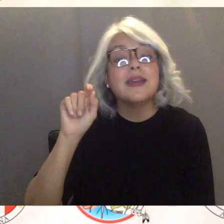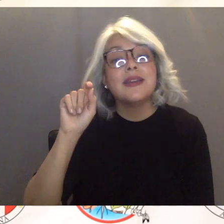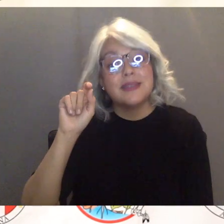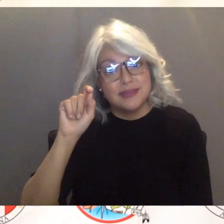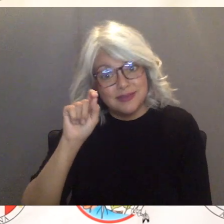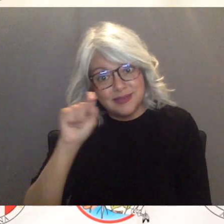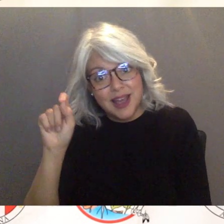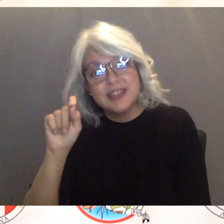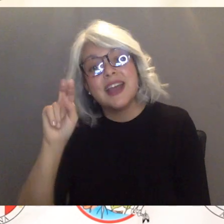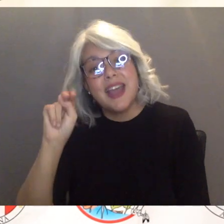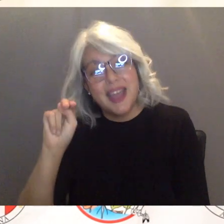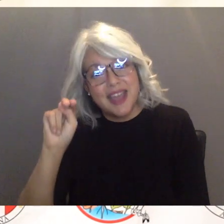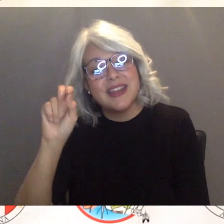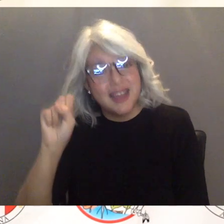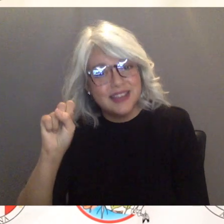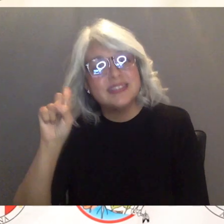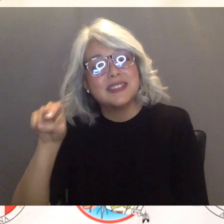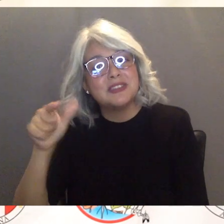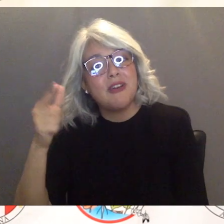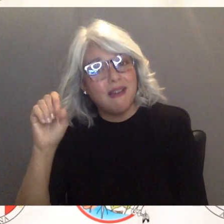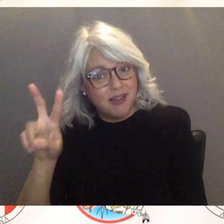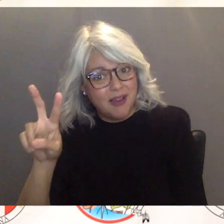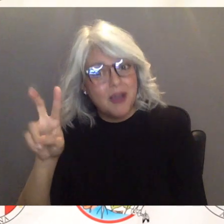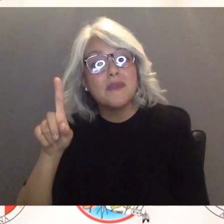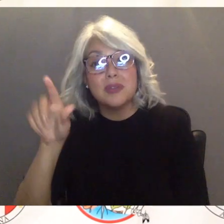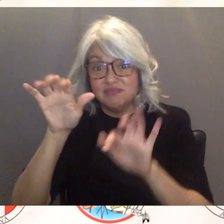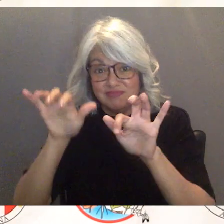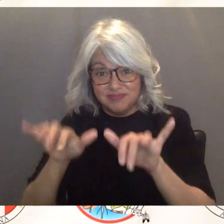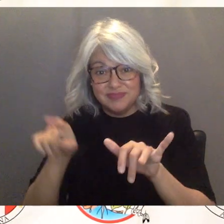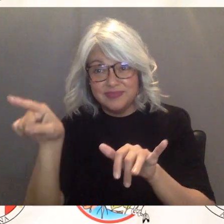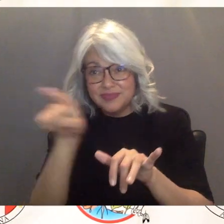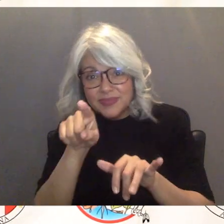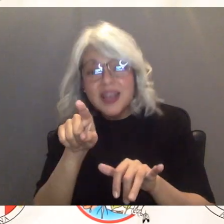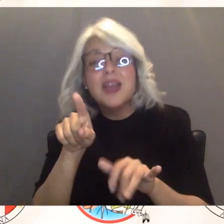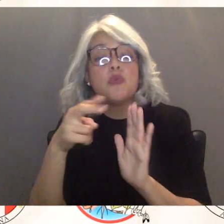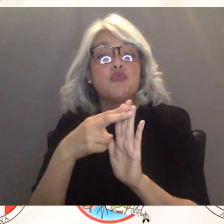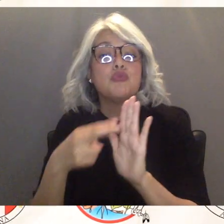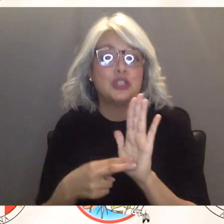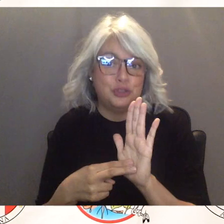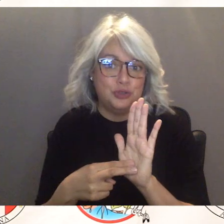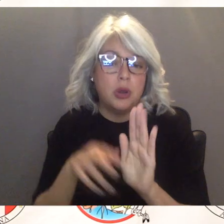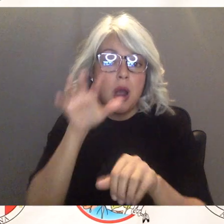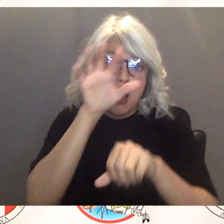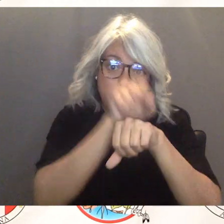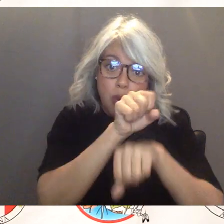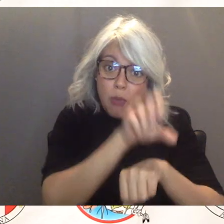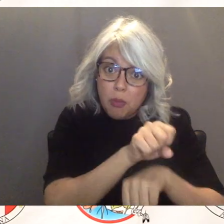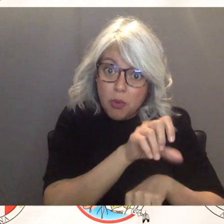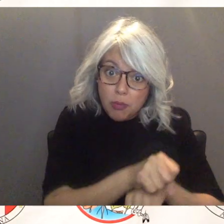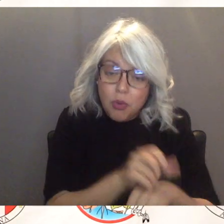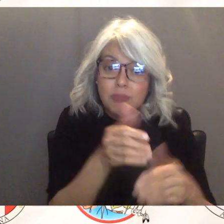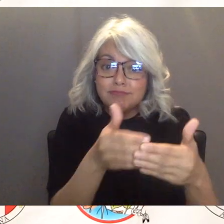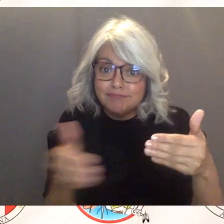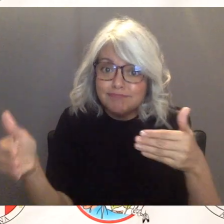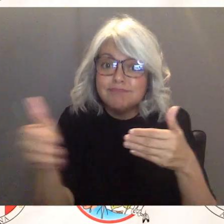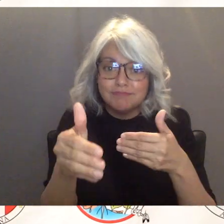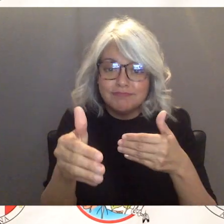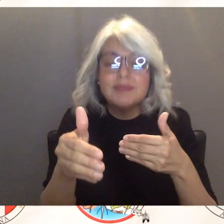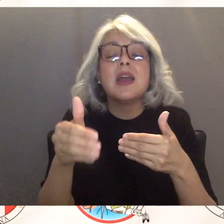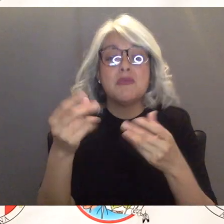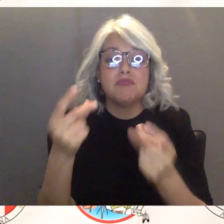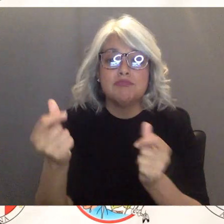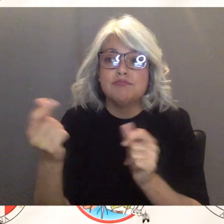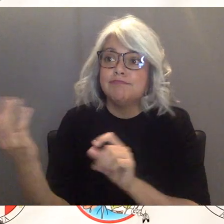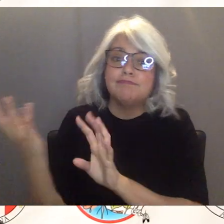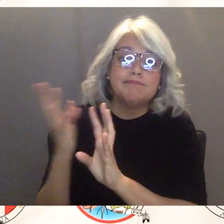the all the testing is now by appointments so they get you in very smoothly and quickly and uh there's not really